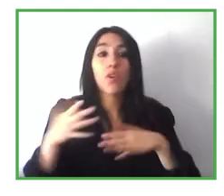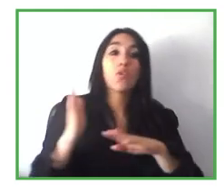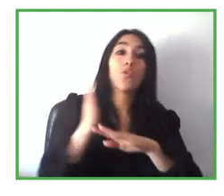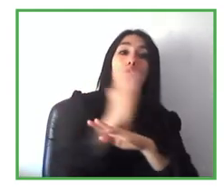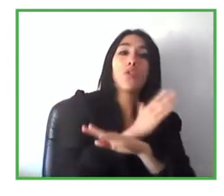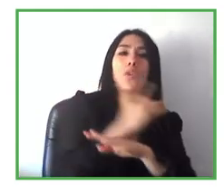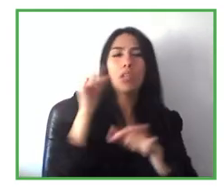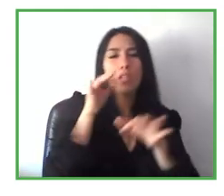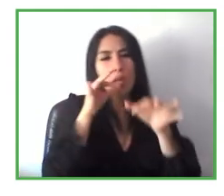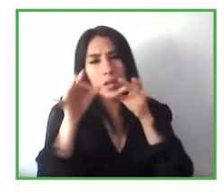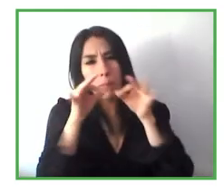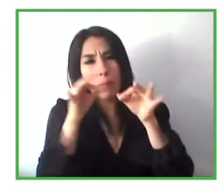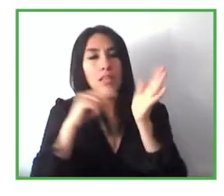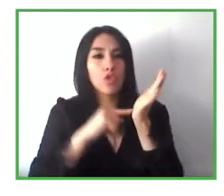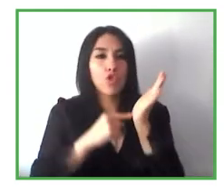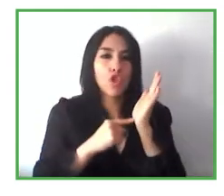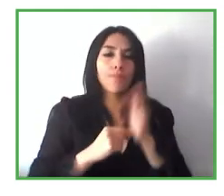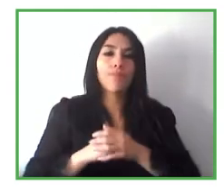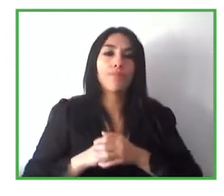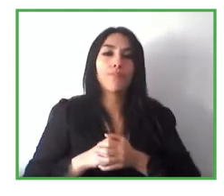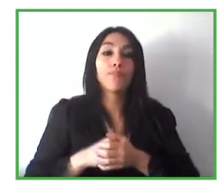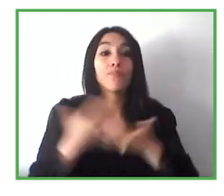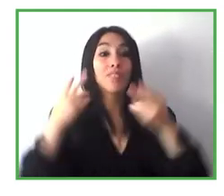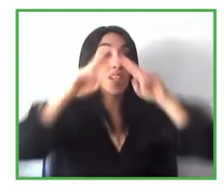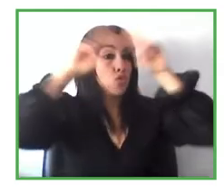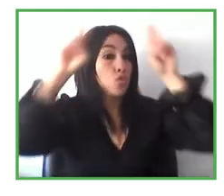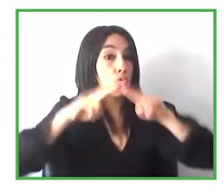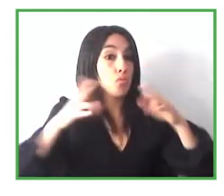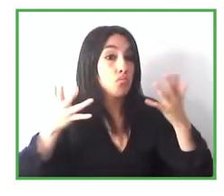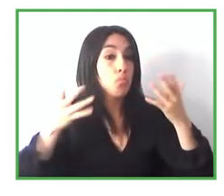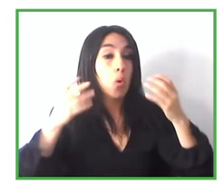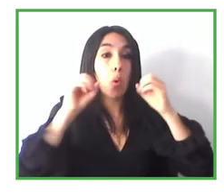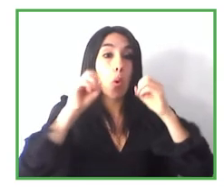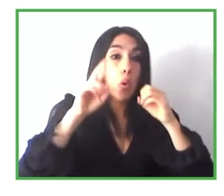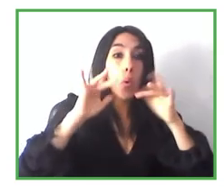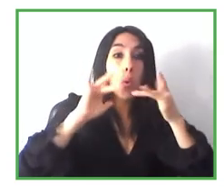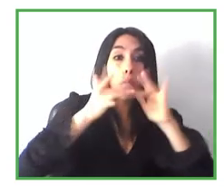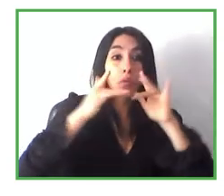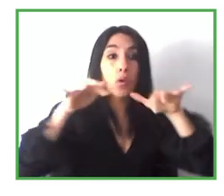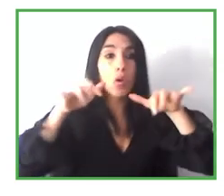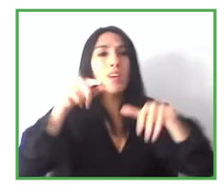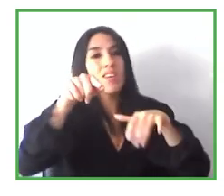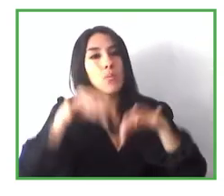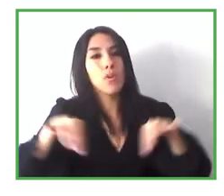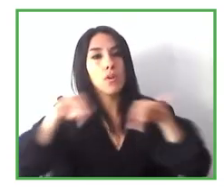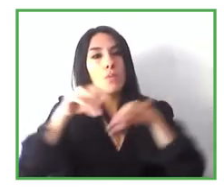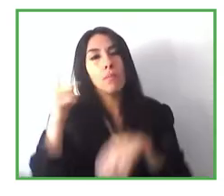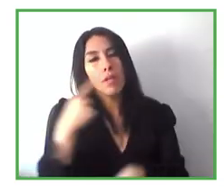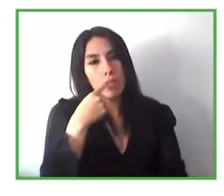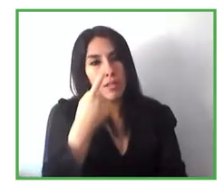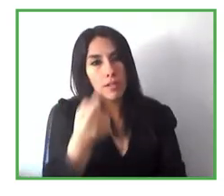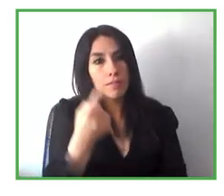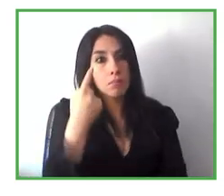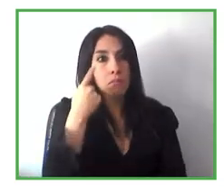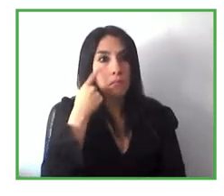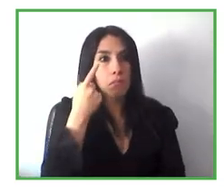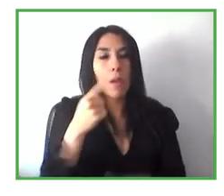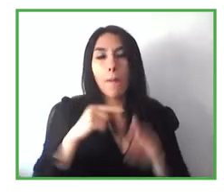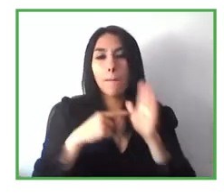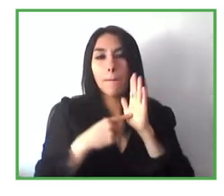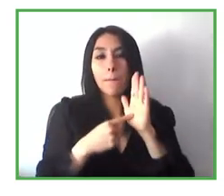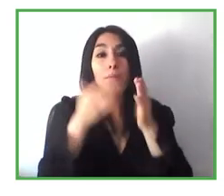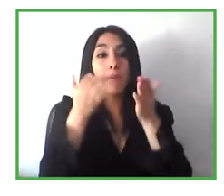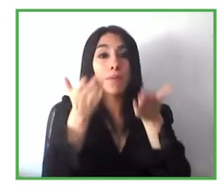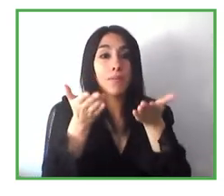So this is the type of Internet of Things technology. And it is important to say as well that with this type of